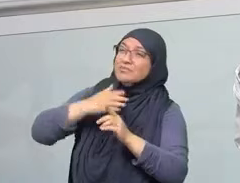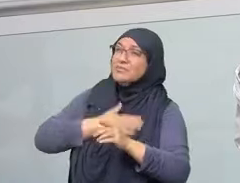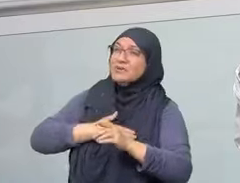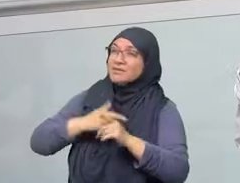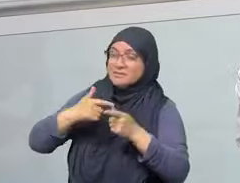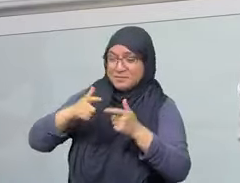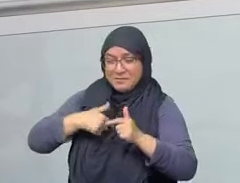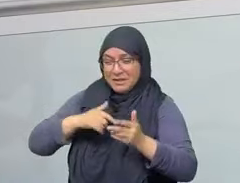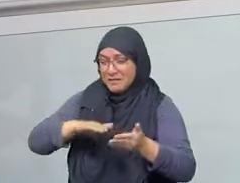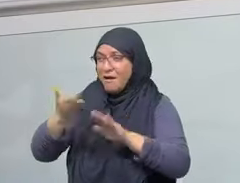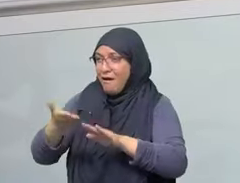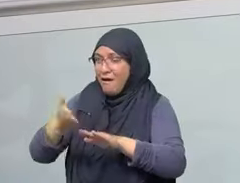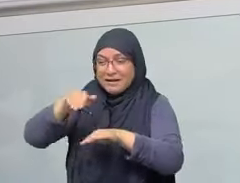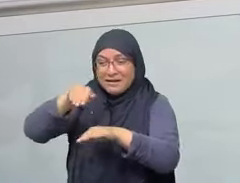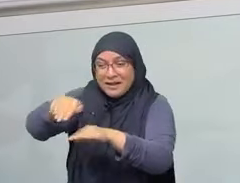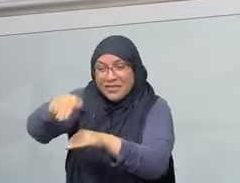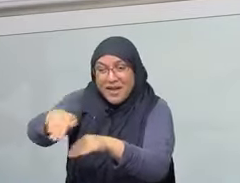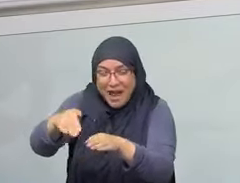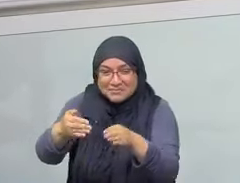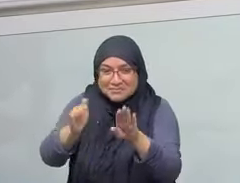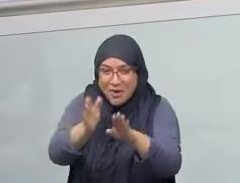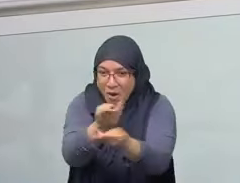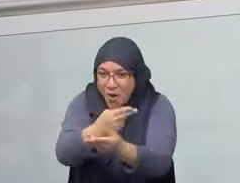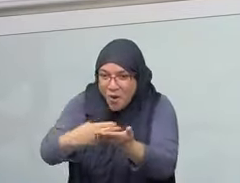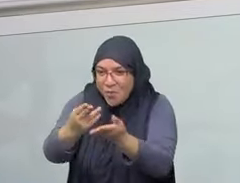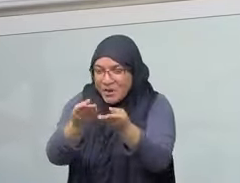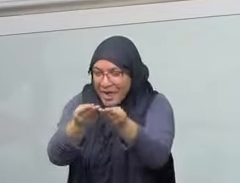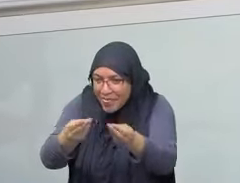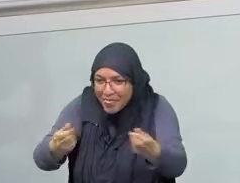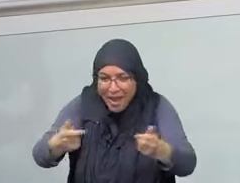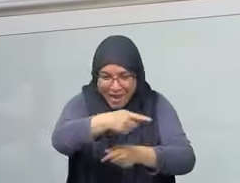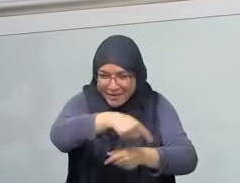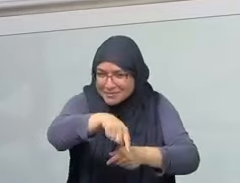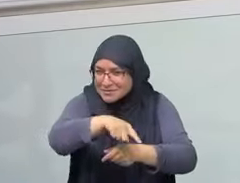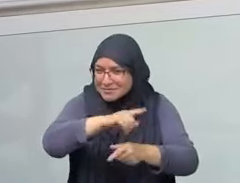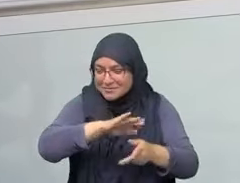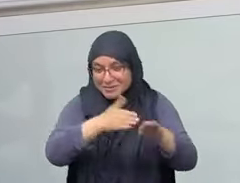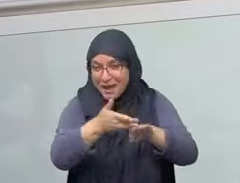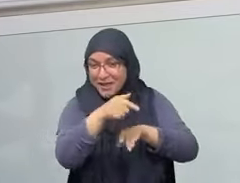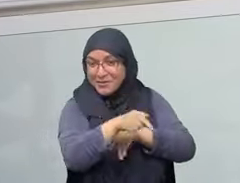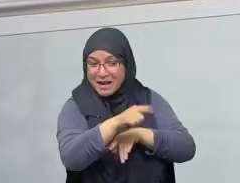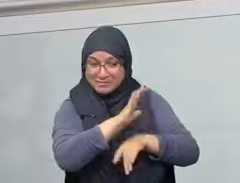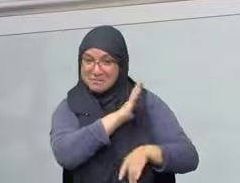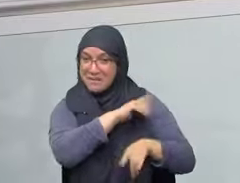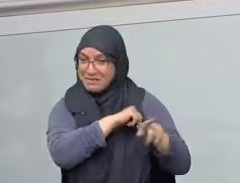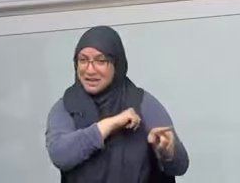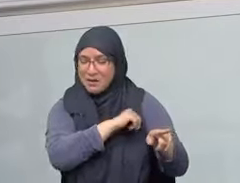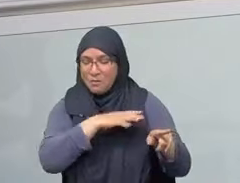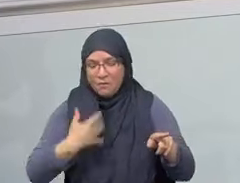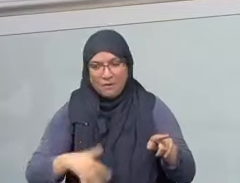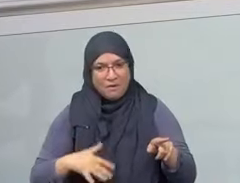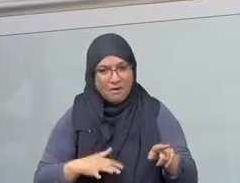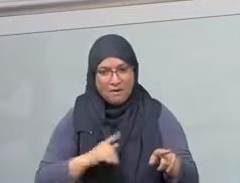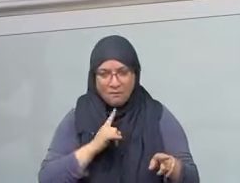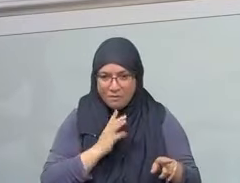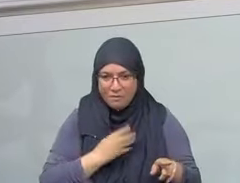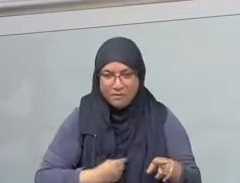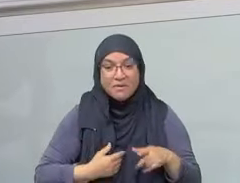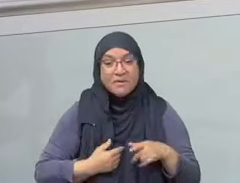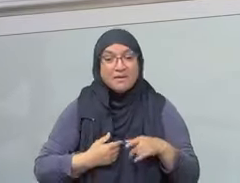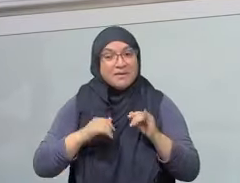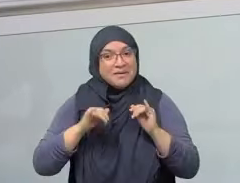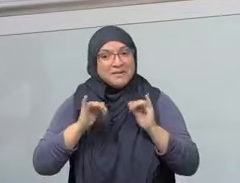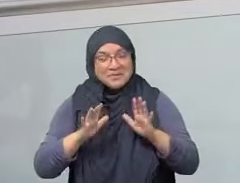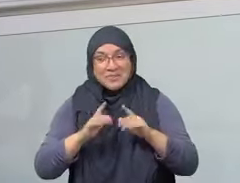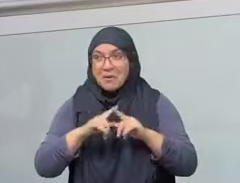while colonialists and their enablers can, then know that prophet Musa alayhi salam, the